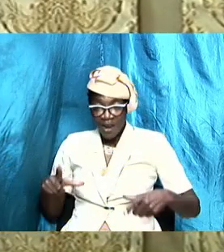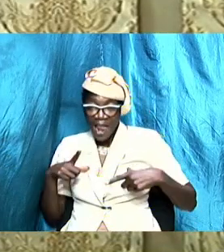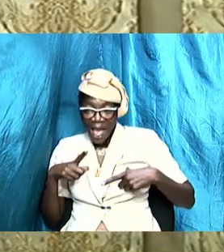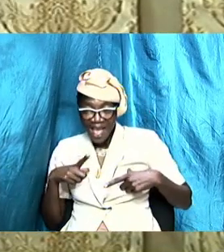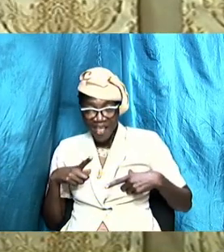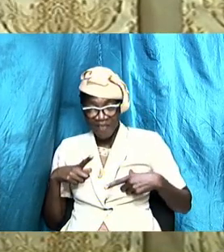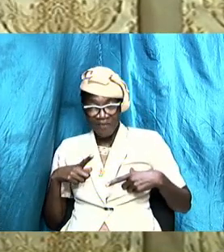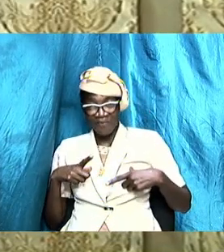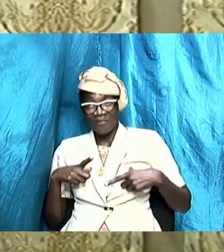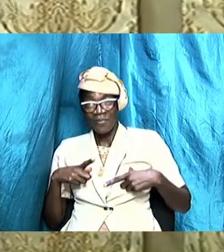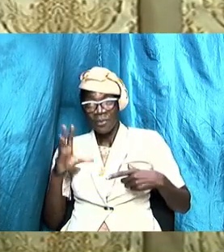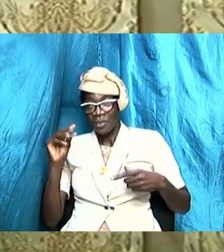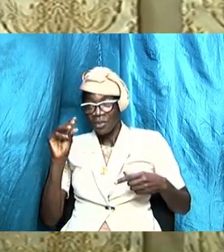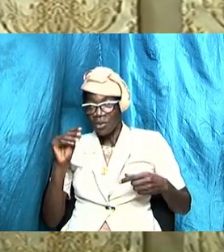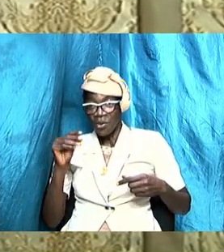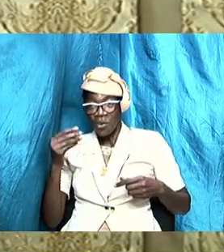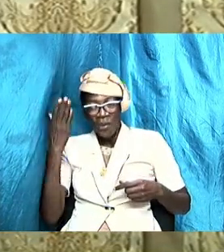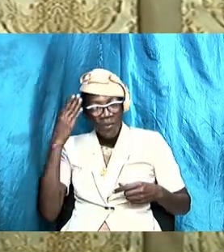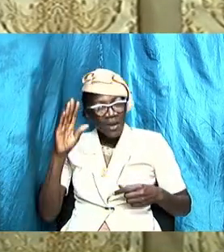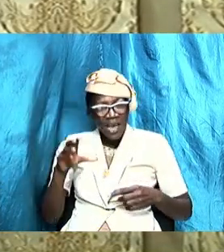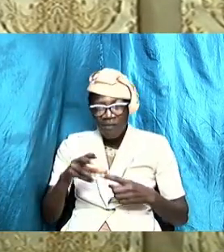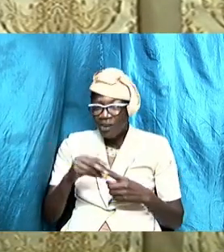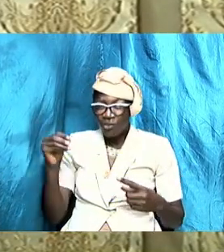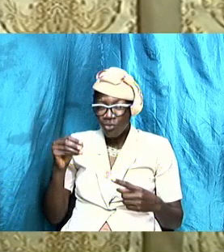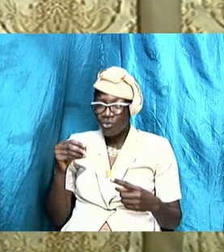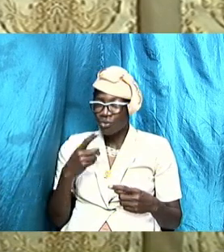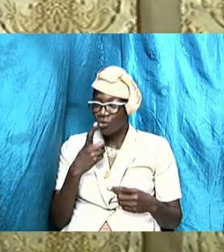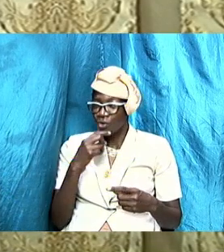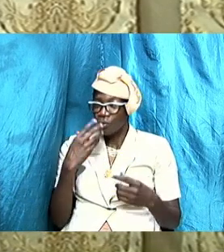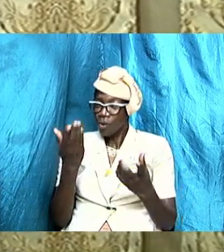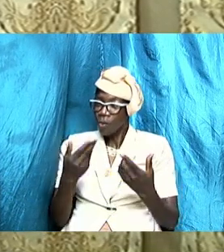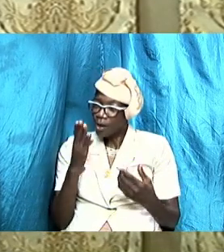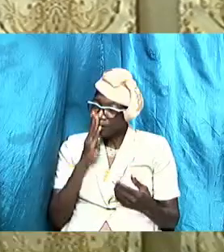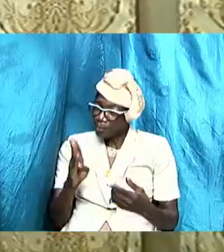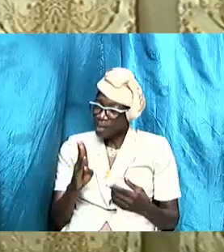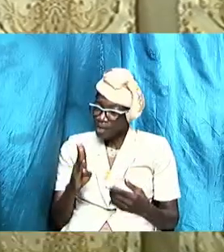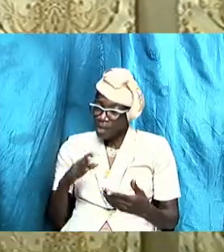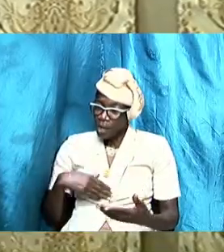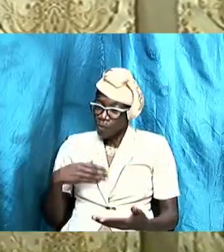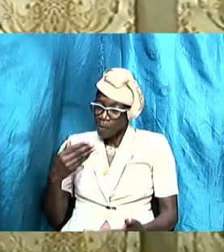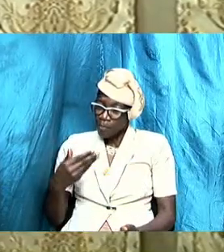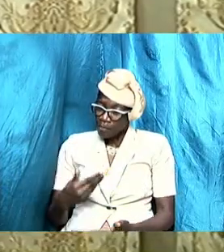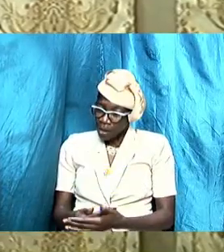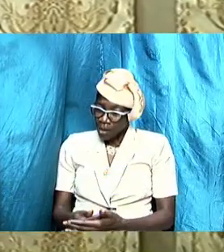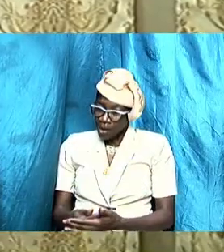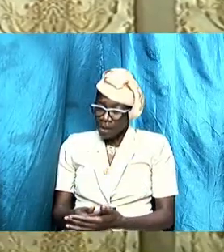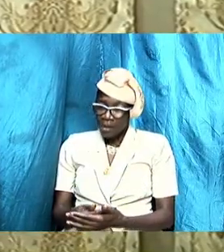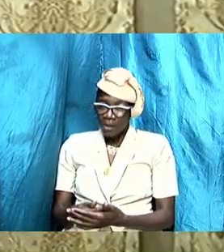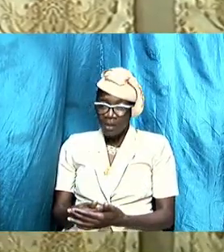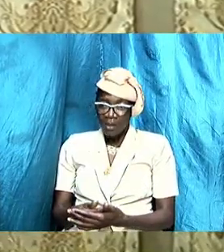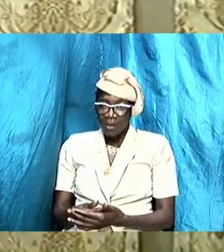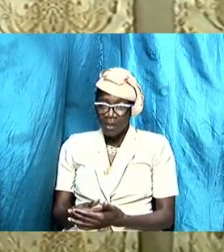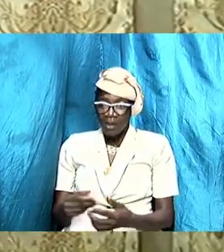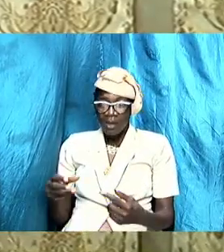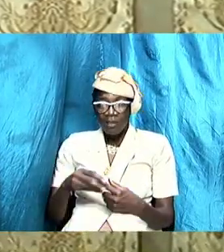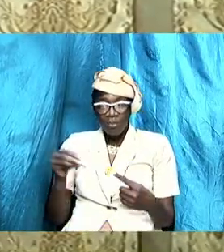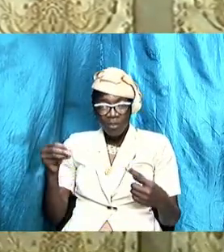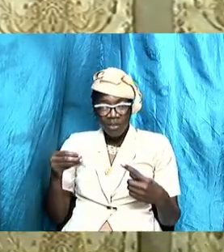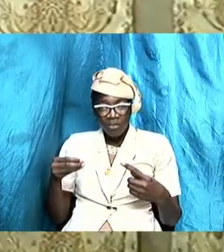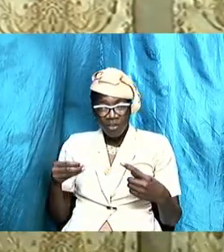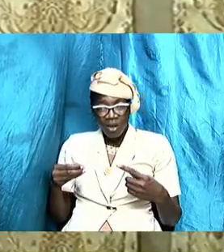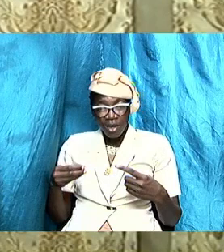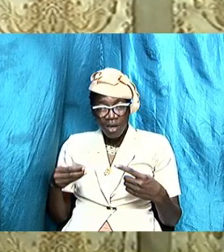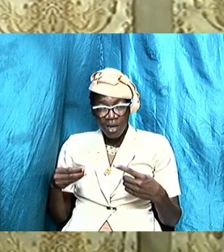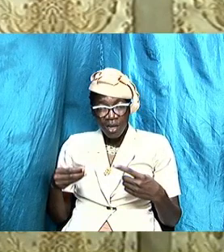be we were born with a certain temperament remember now temperament and